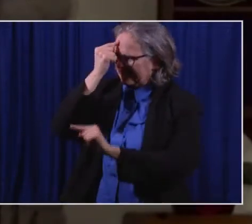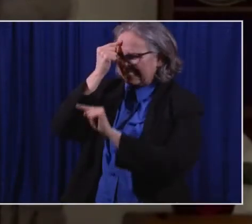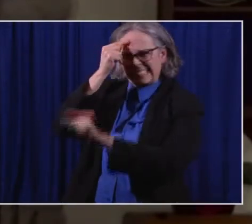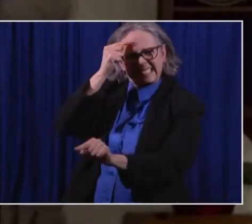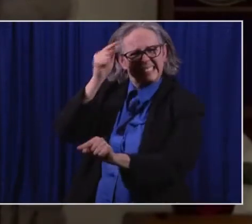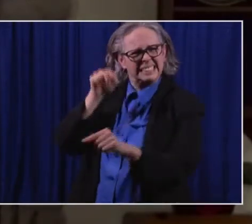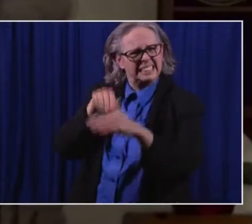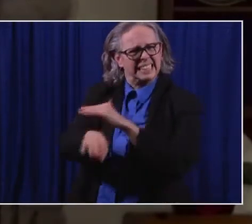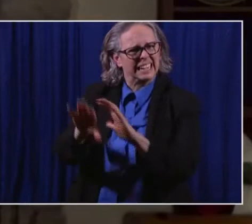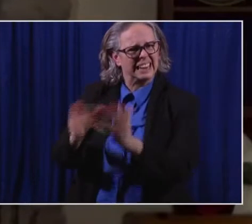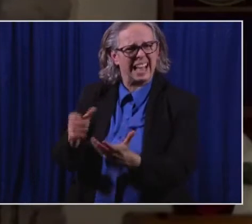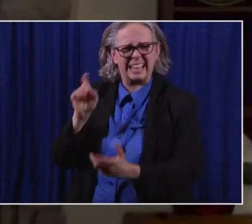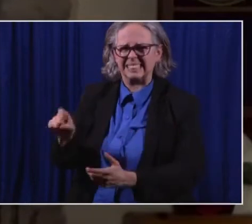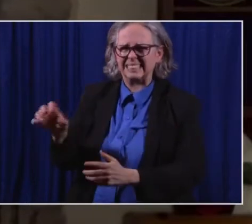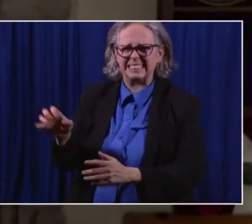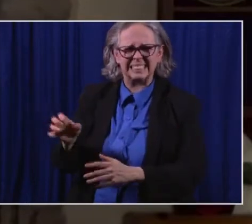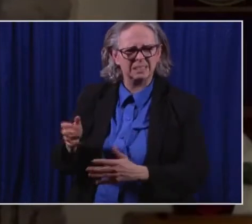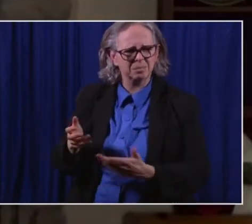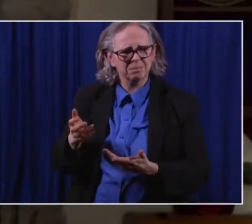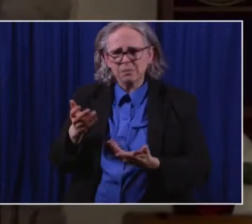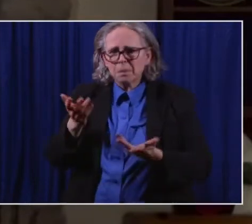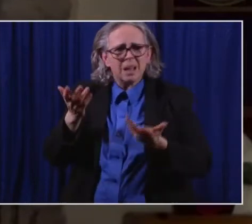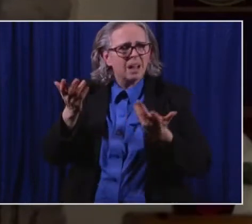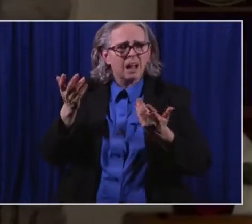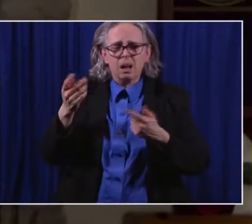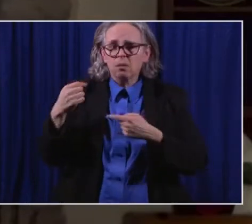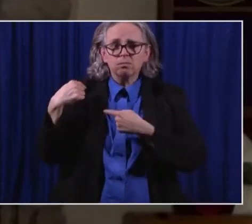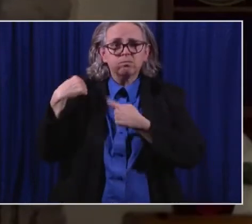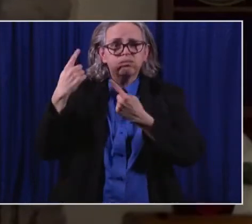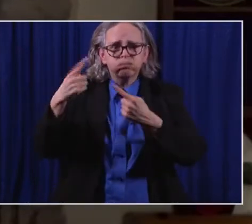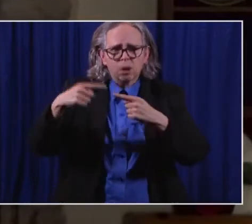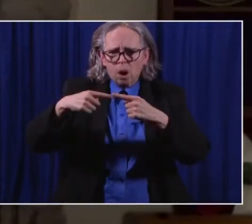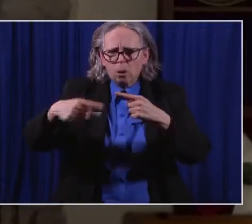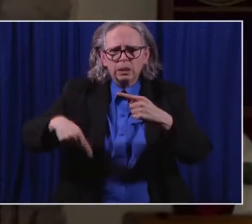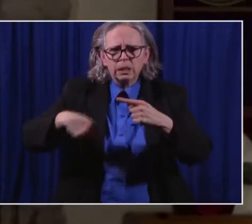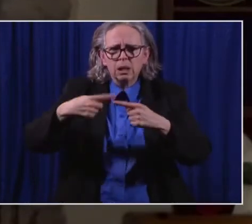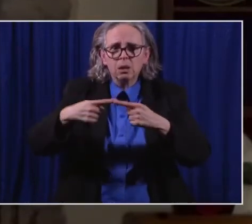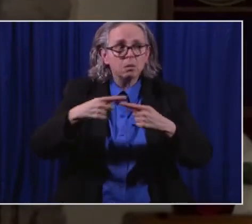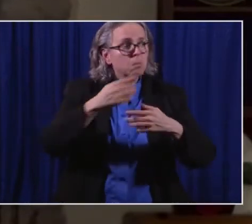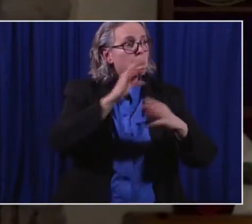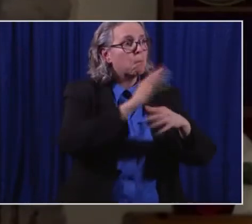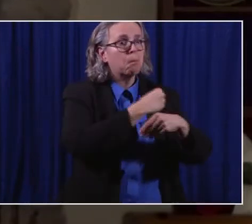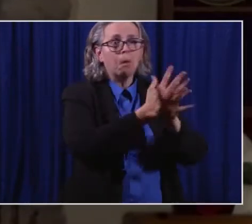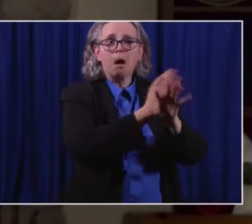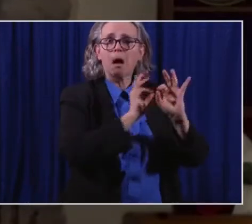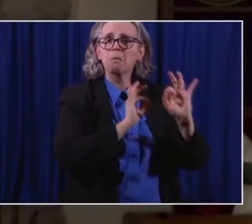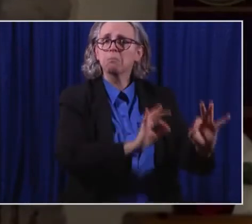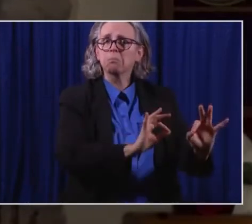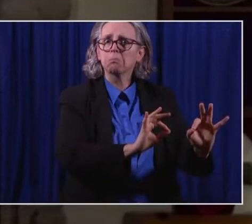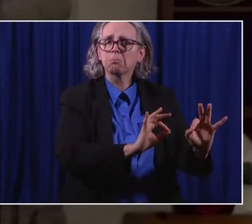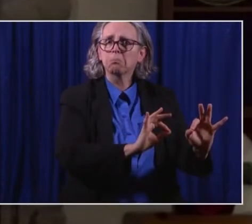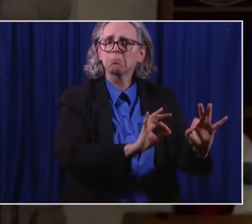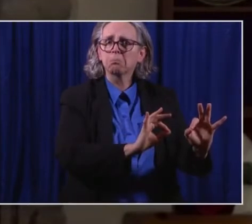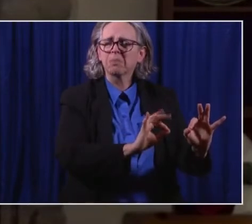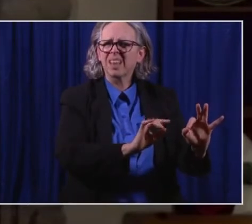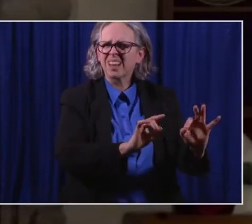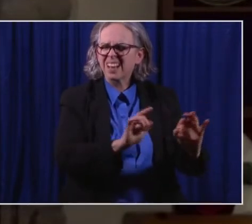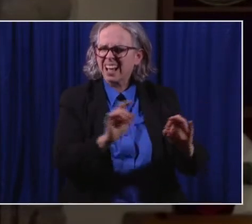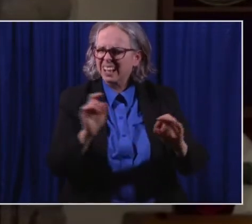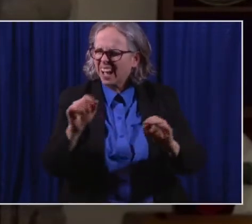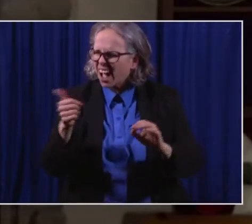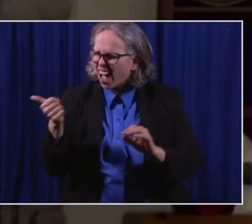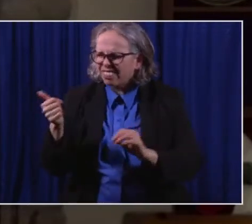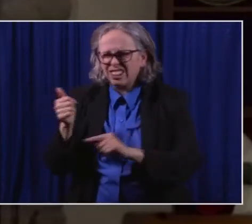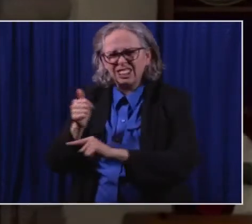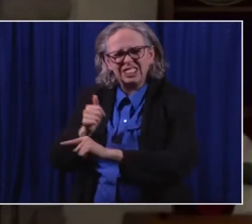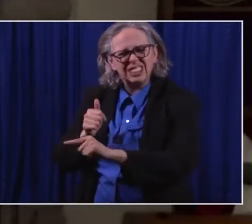who have been remote the entire year and some of them have done fine, but it's clear that others have not. Um,